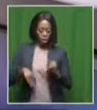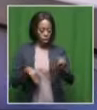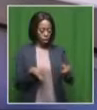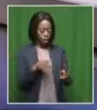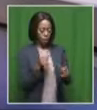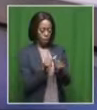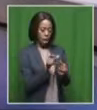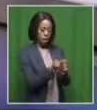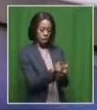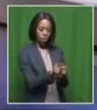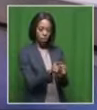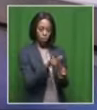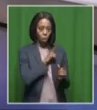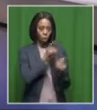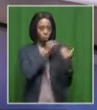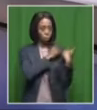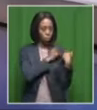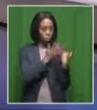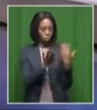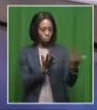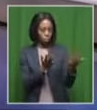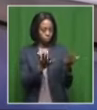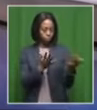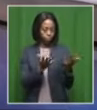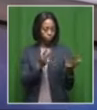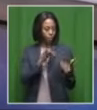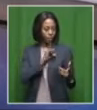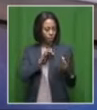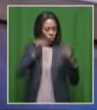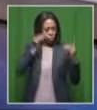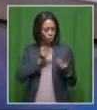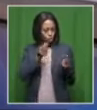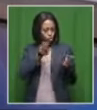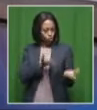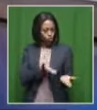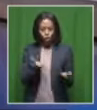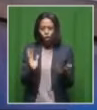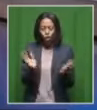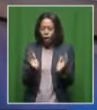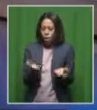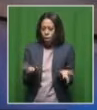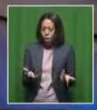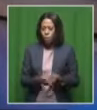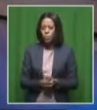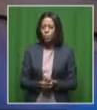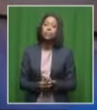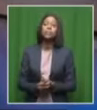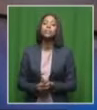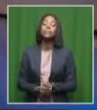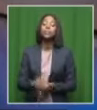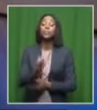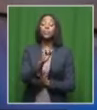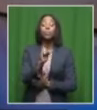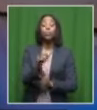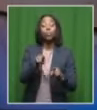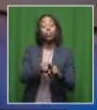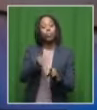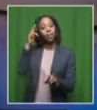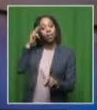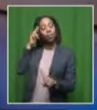they're not actually, you know, smoking a cigarette, this might not be as harmful? So remember,